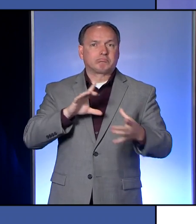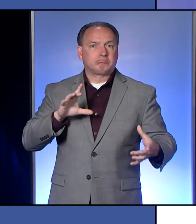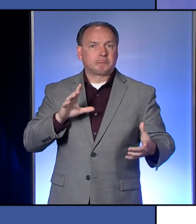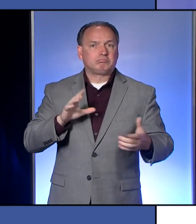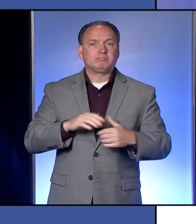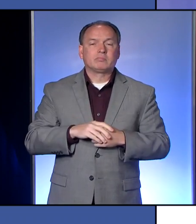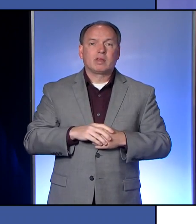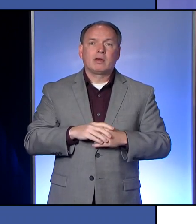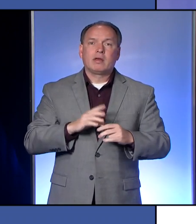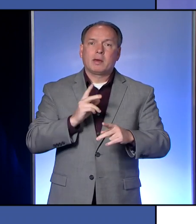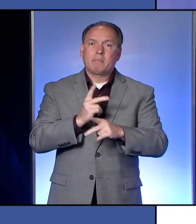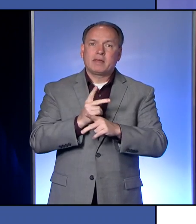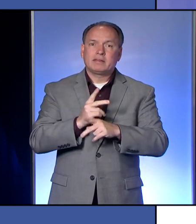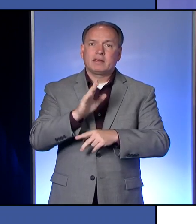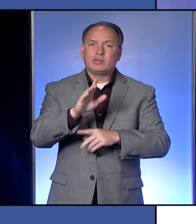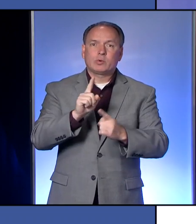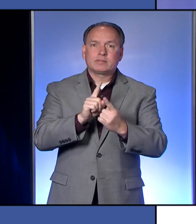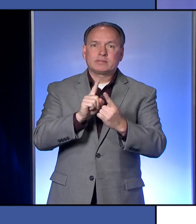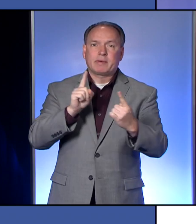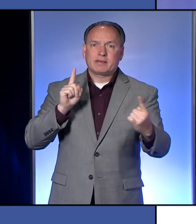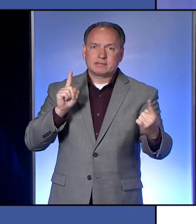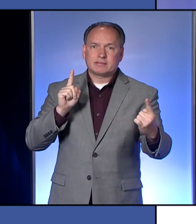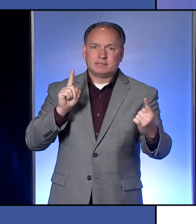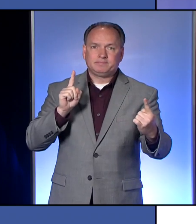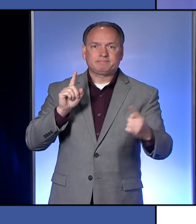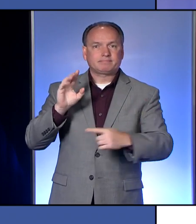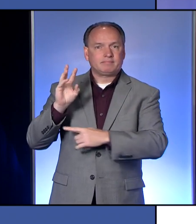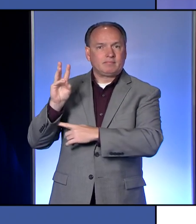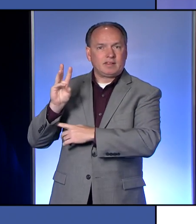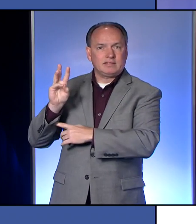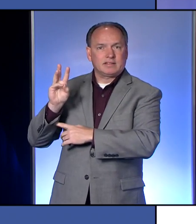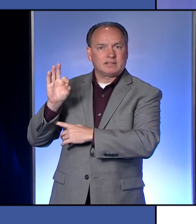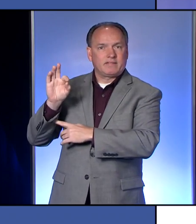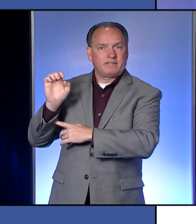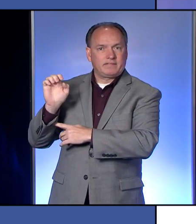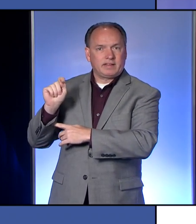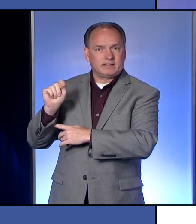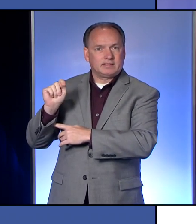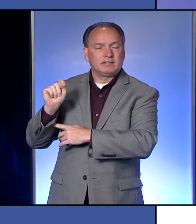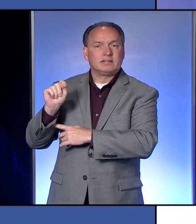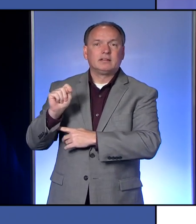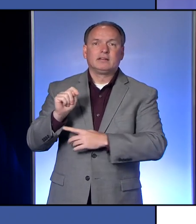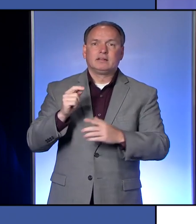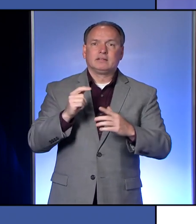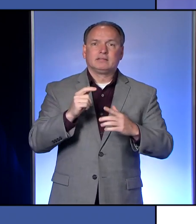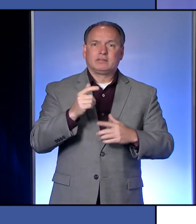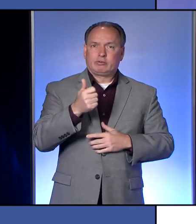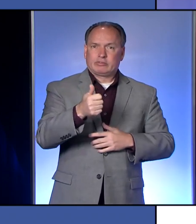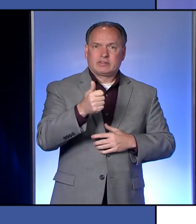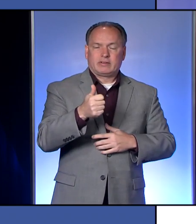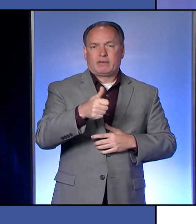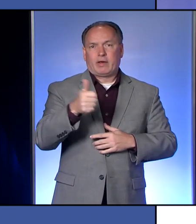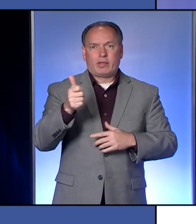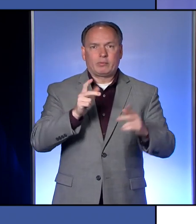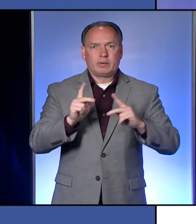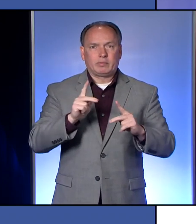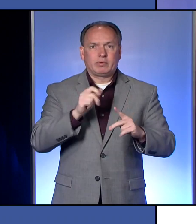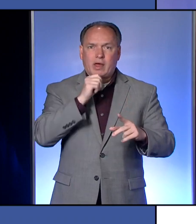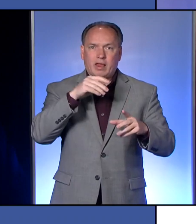Maintain your space. Keep that six foot distance between you and anyone else who does not live in your home.